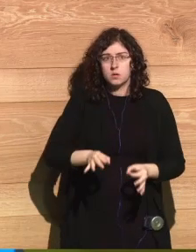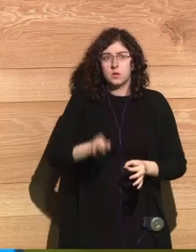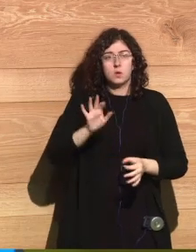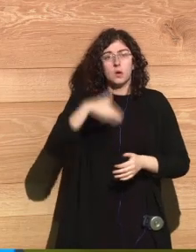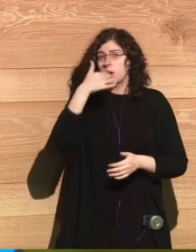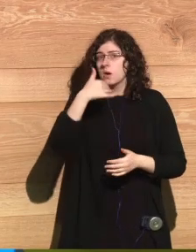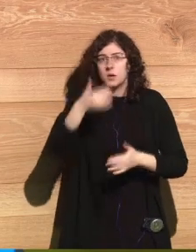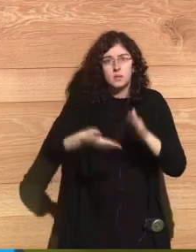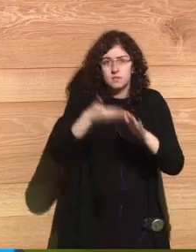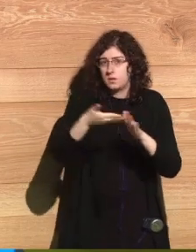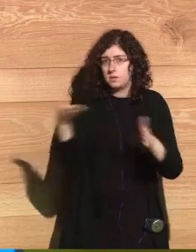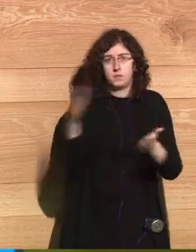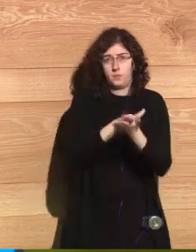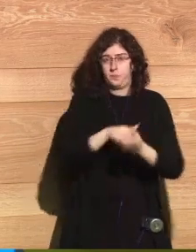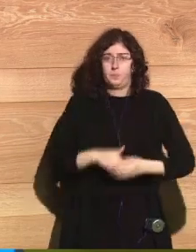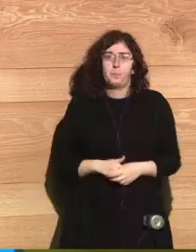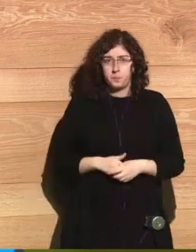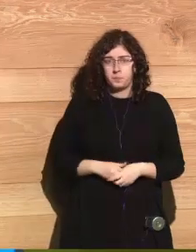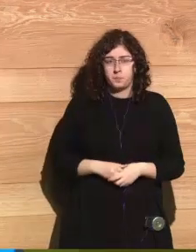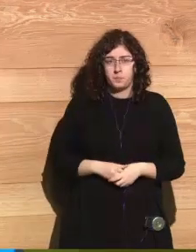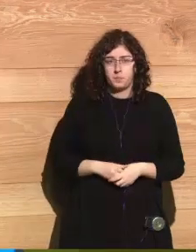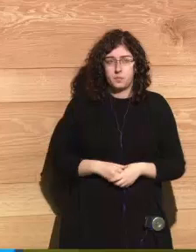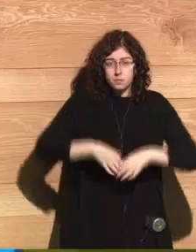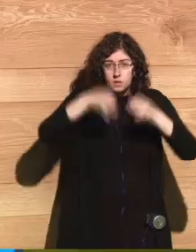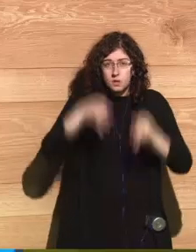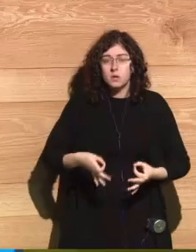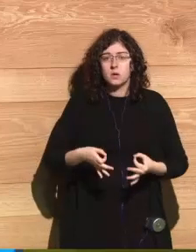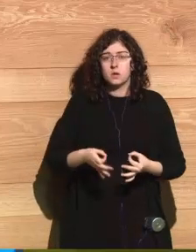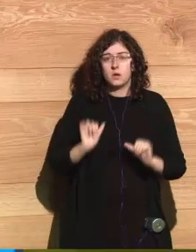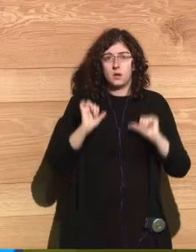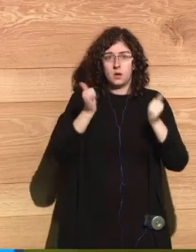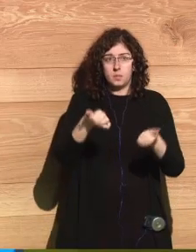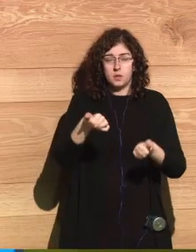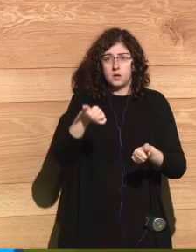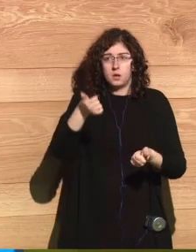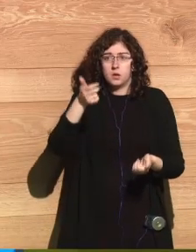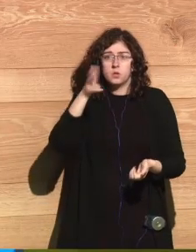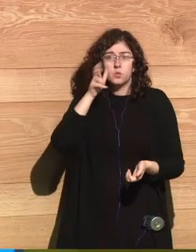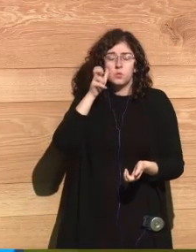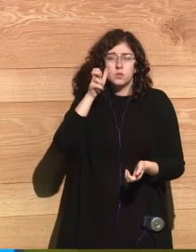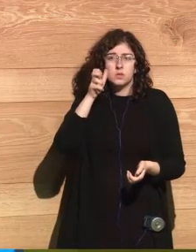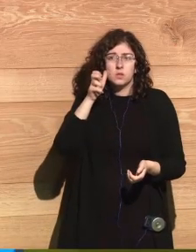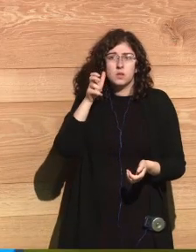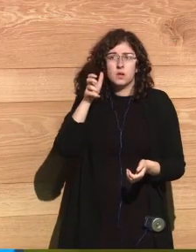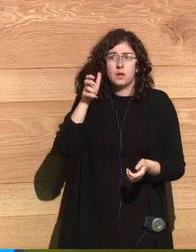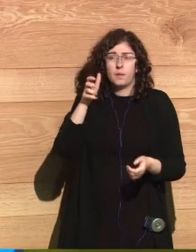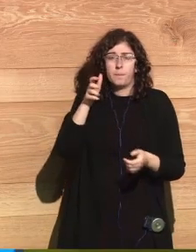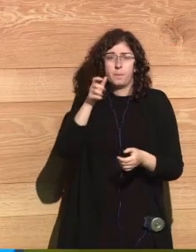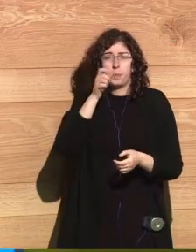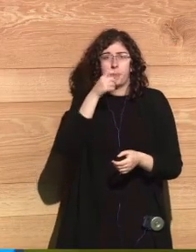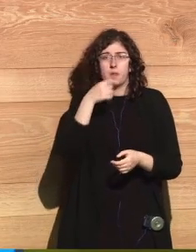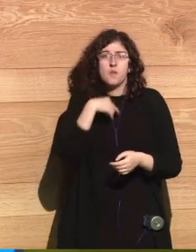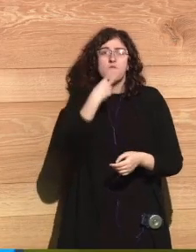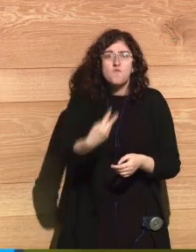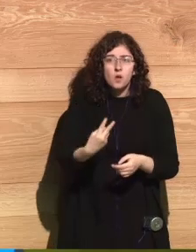Then I started hearing faint voices of the girls around me.